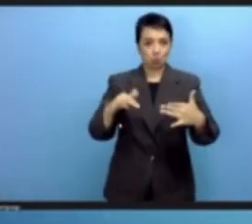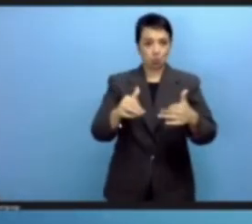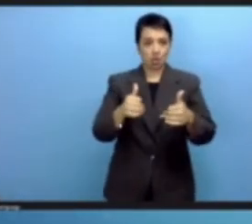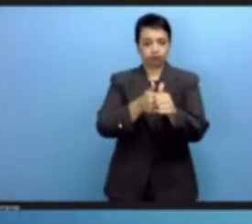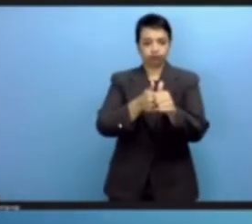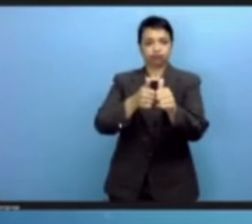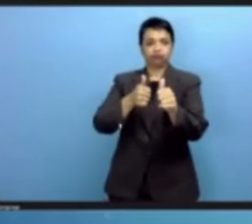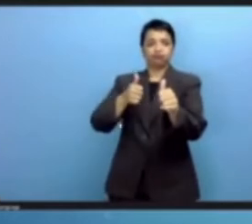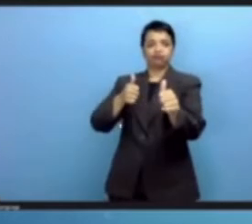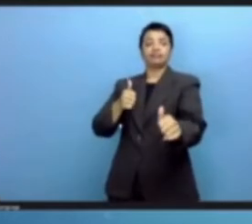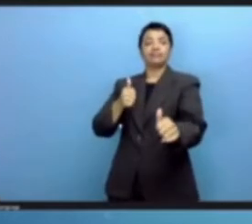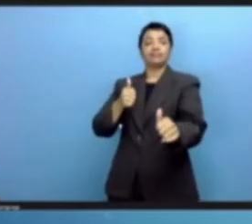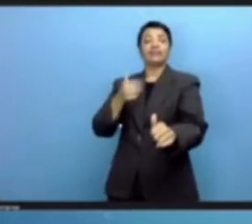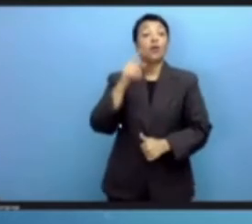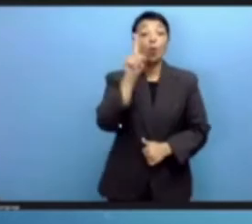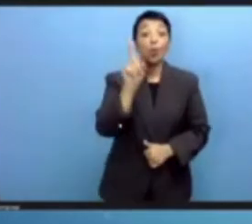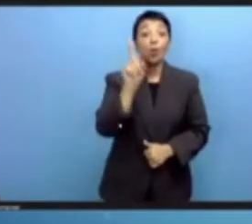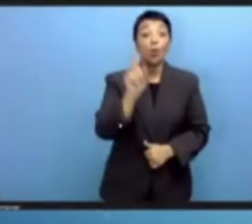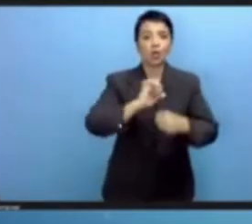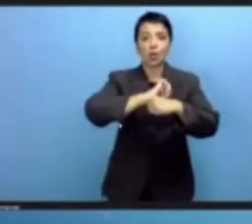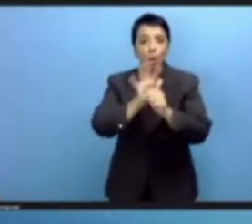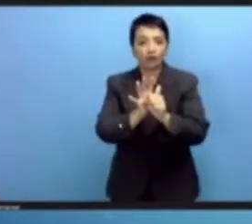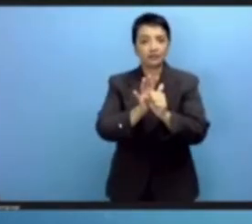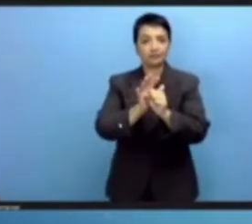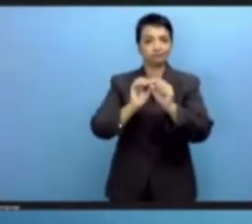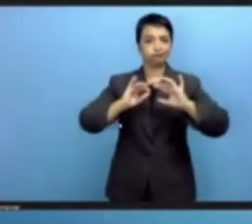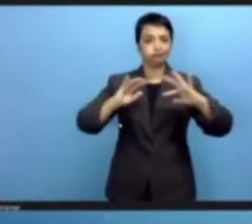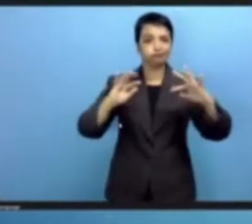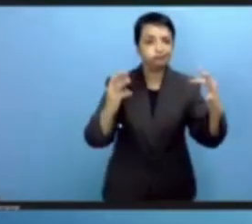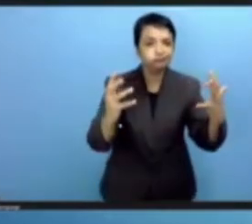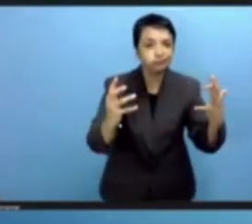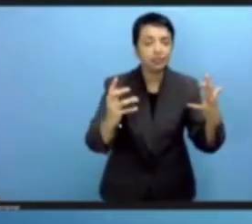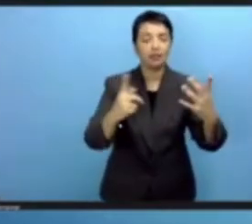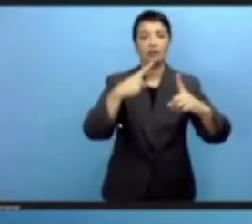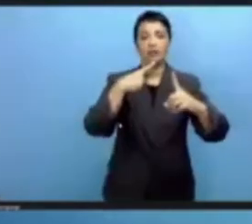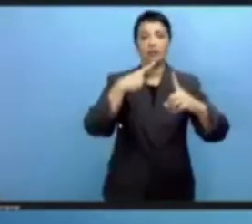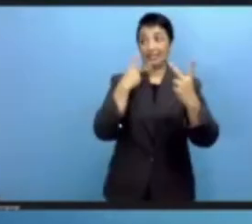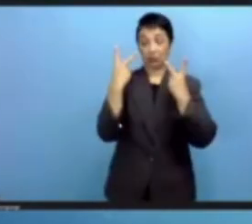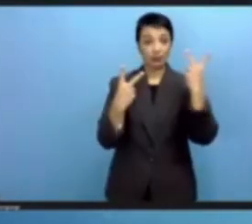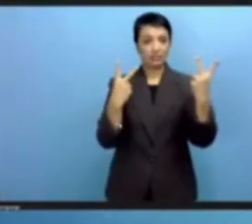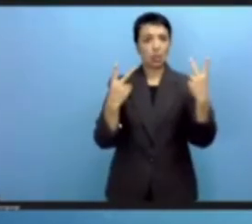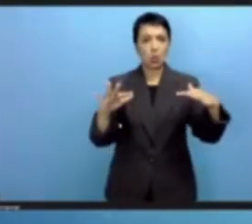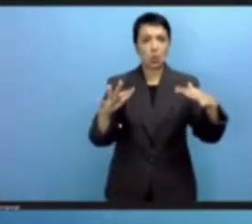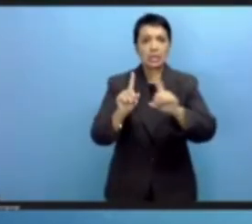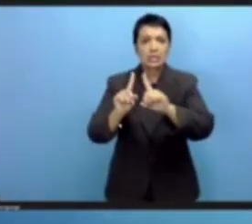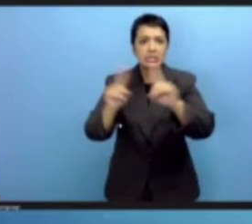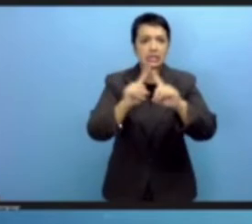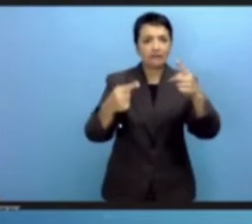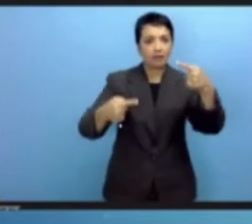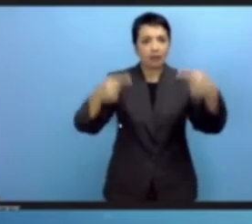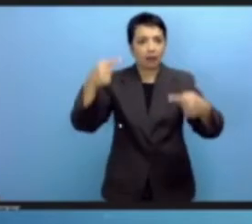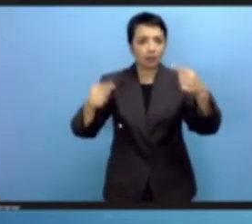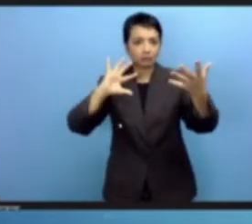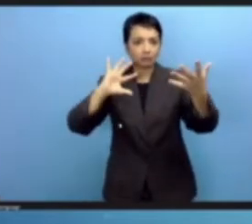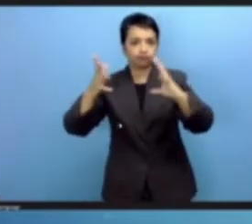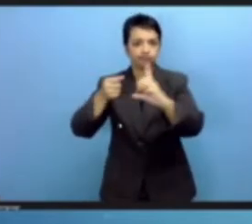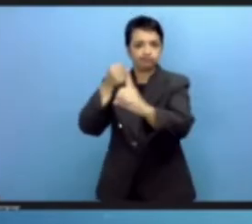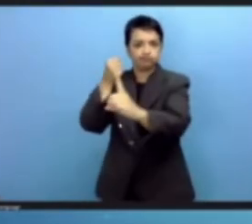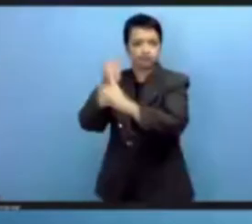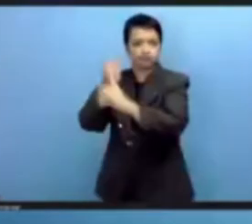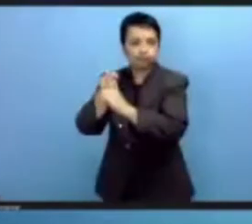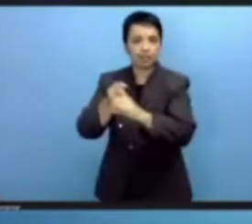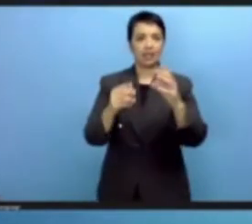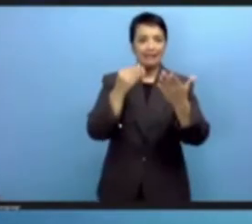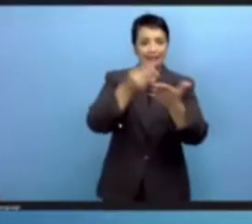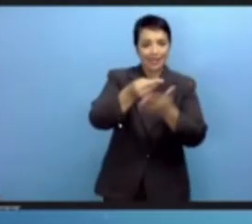pandemic, the effects of other shocks, geopolitical shocks, economic shocks, and we will